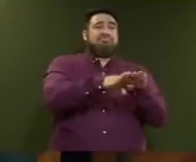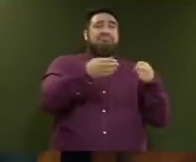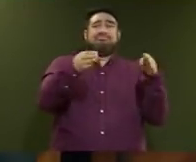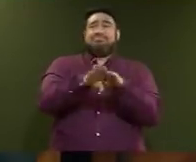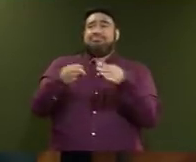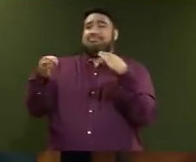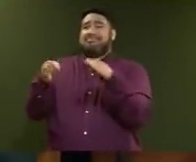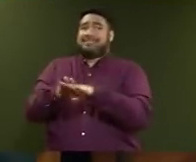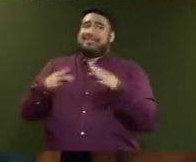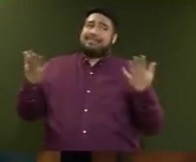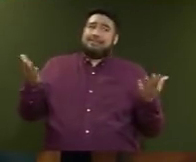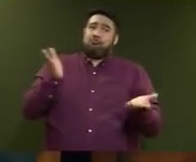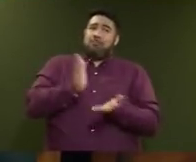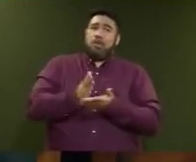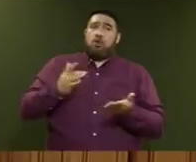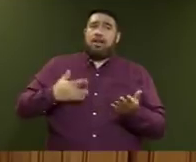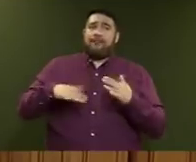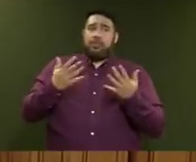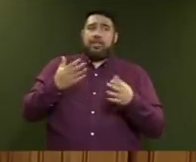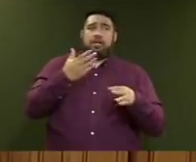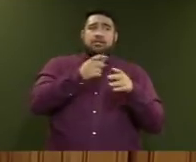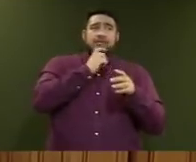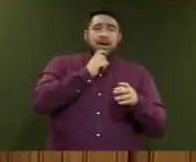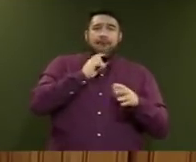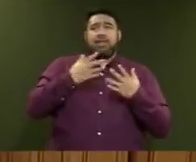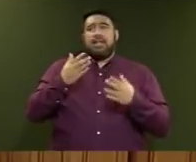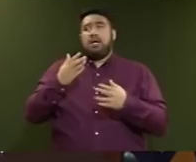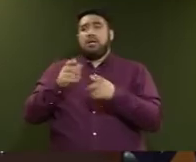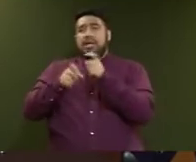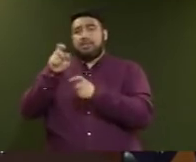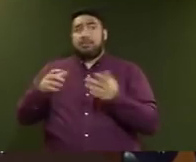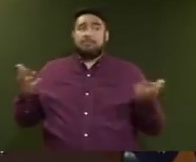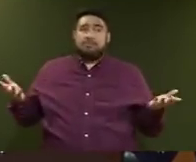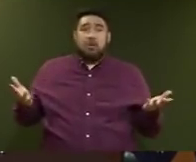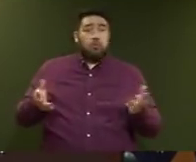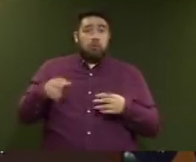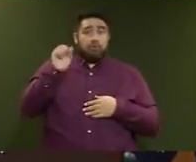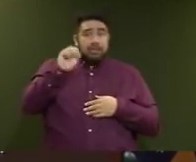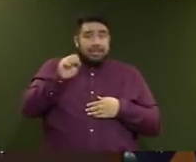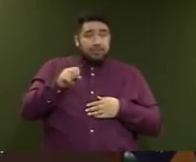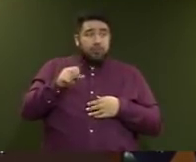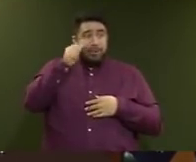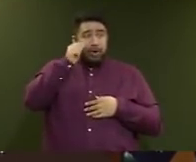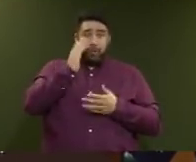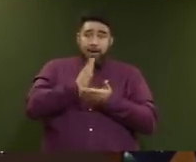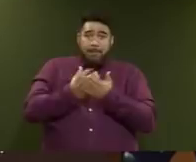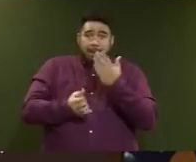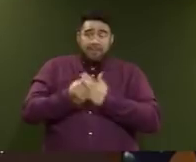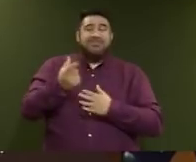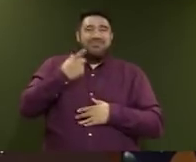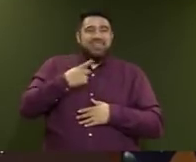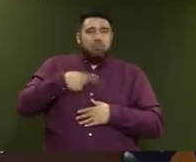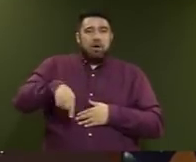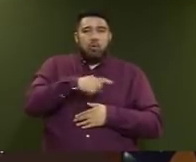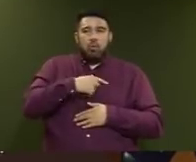their workers and their customers? Mr Speaker, look, absolutely we've acknowledged that's happened. That's why we sat down